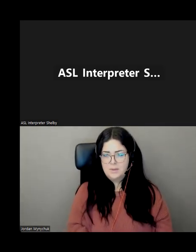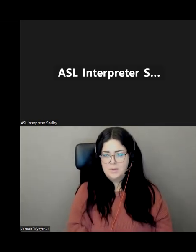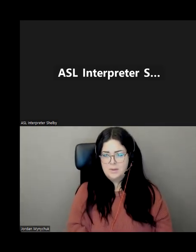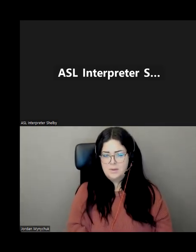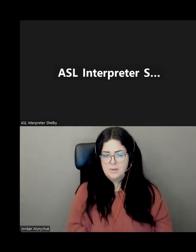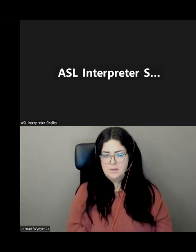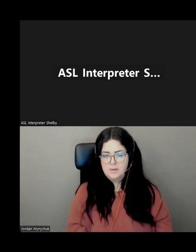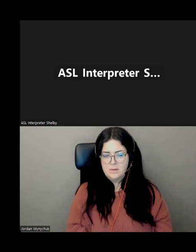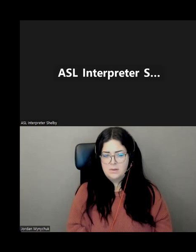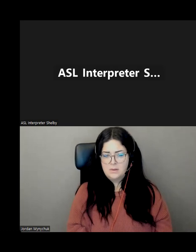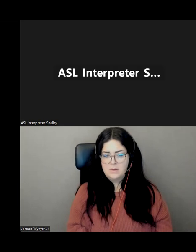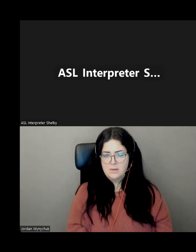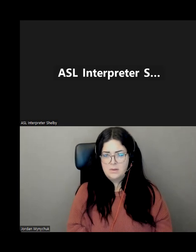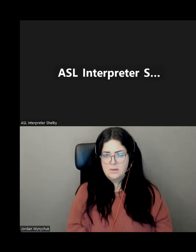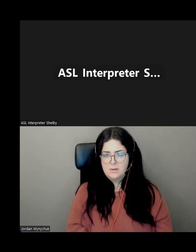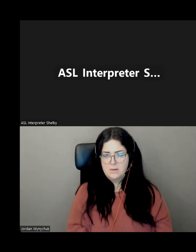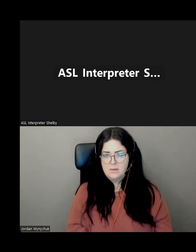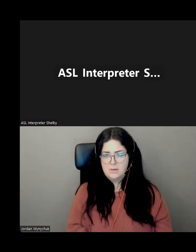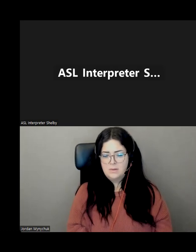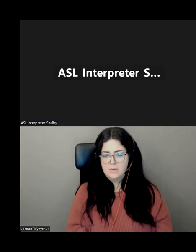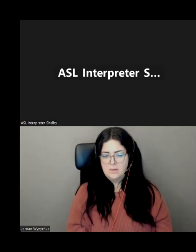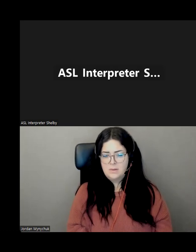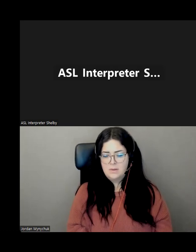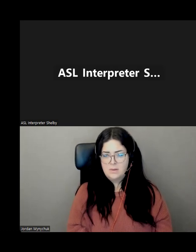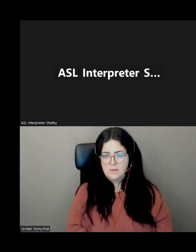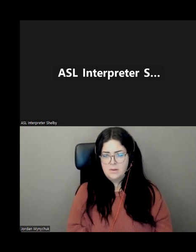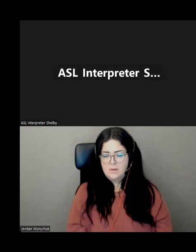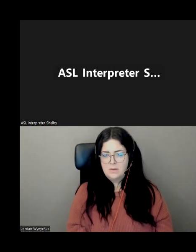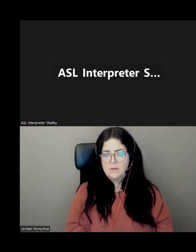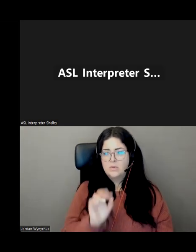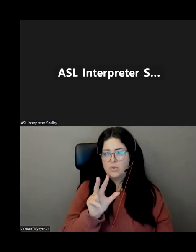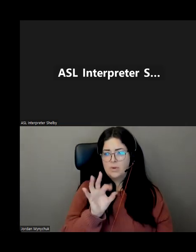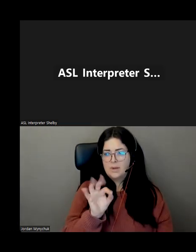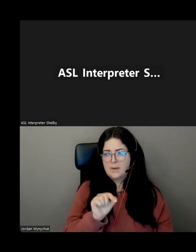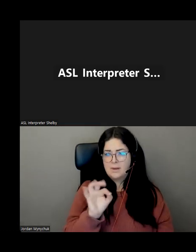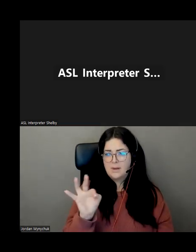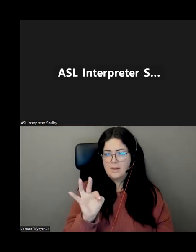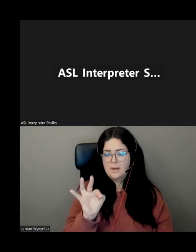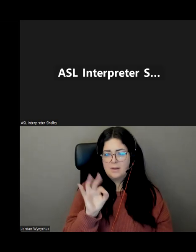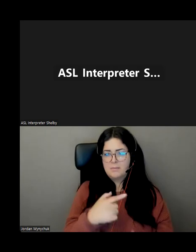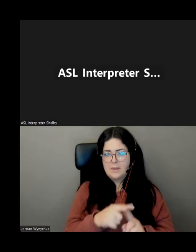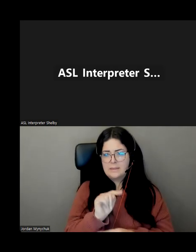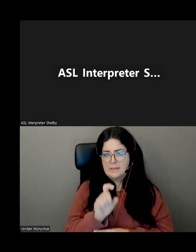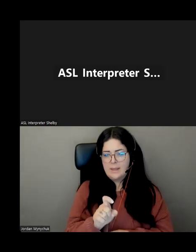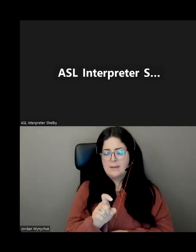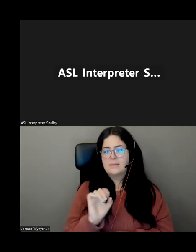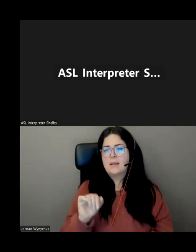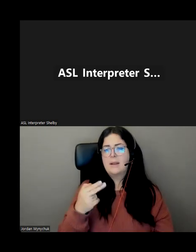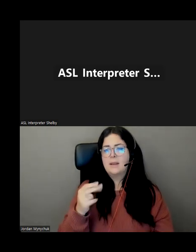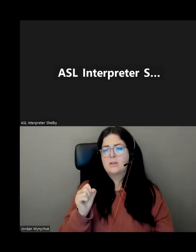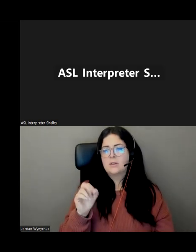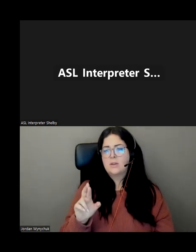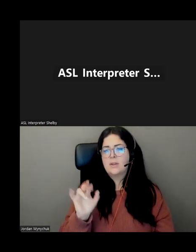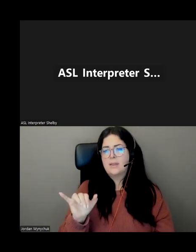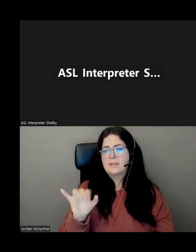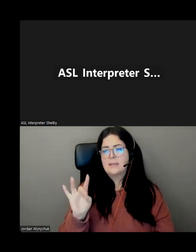installation fee is 39.95 plus tax and the uh home service representative uh fee is 89